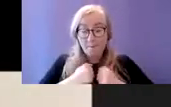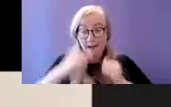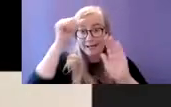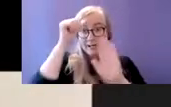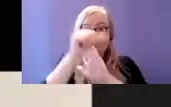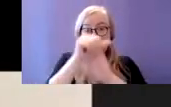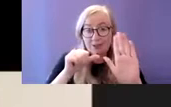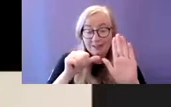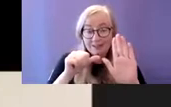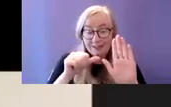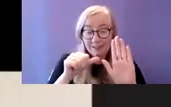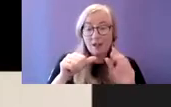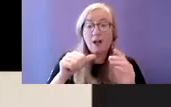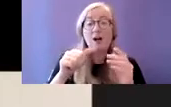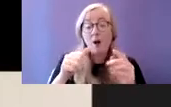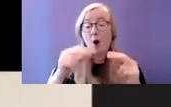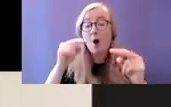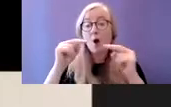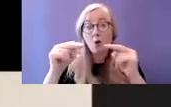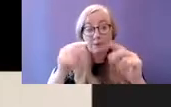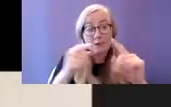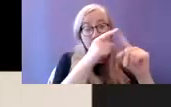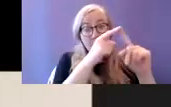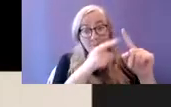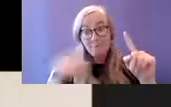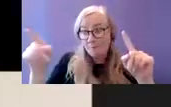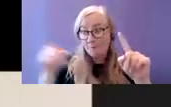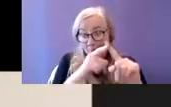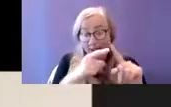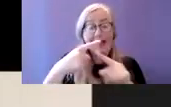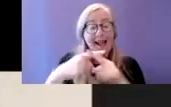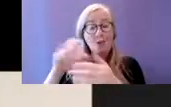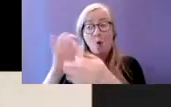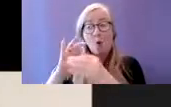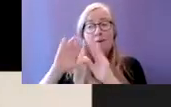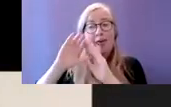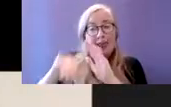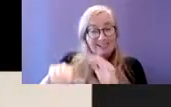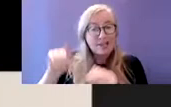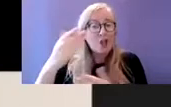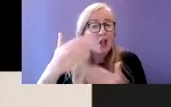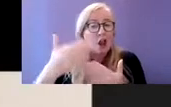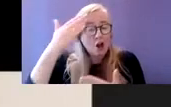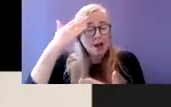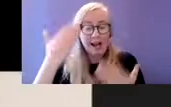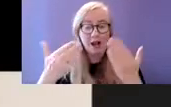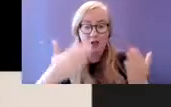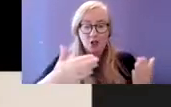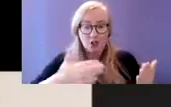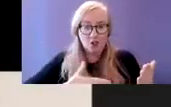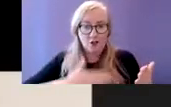have learned how to survive from going through life's hardships